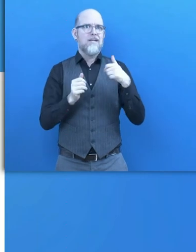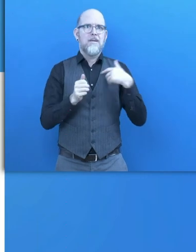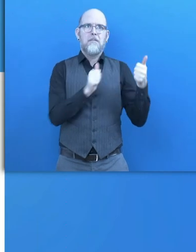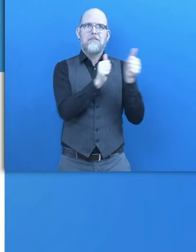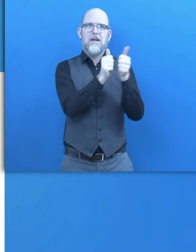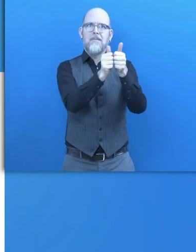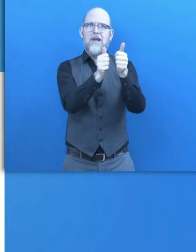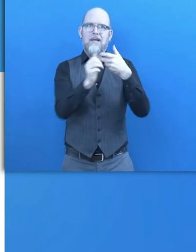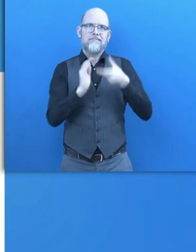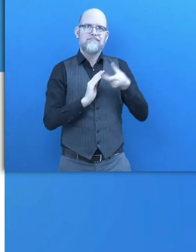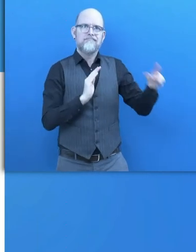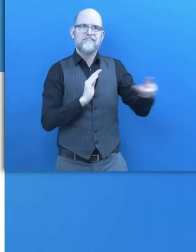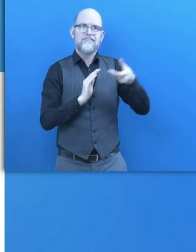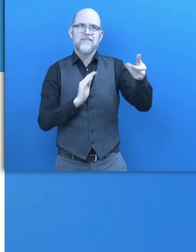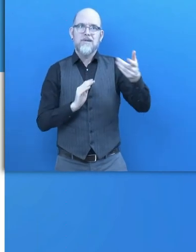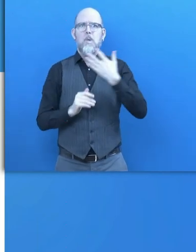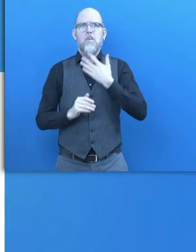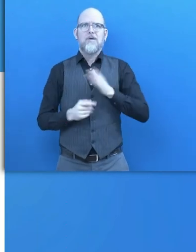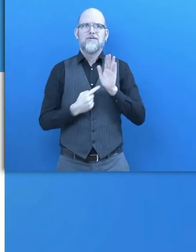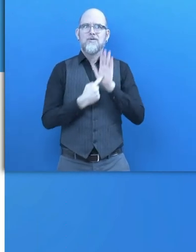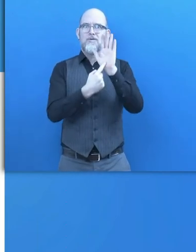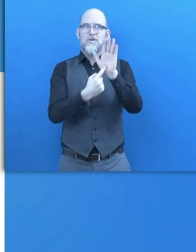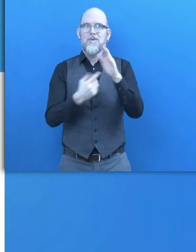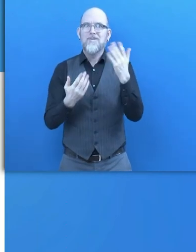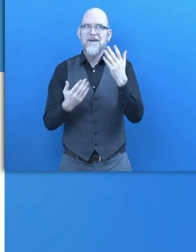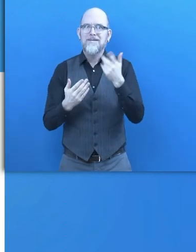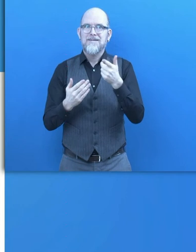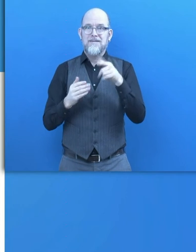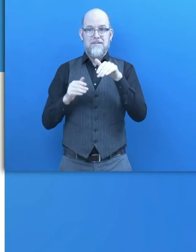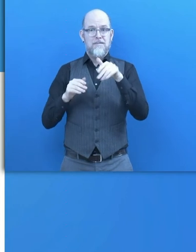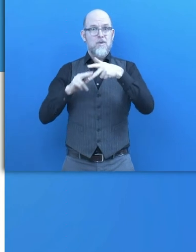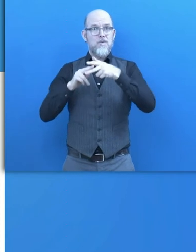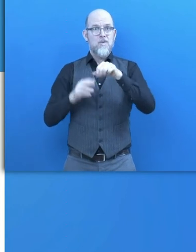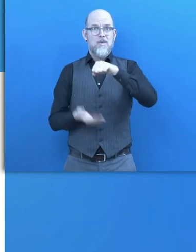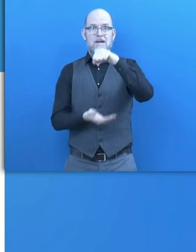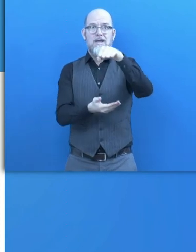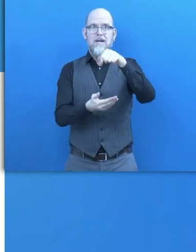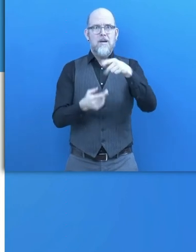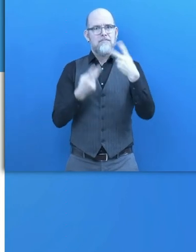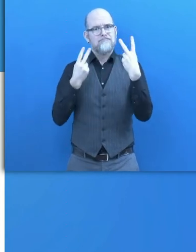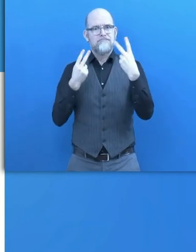the opportunities for partners and the value that we are offering.